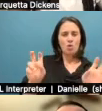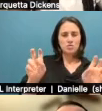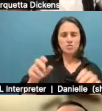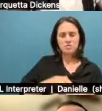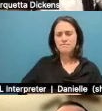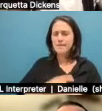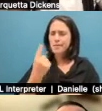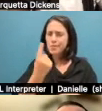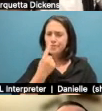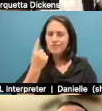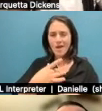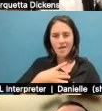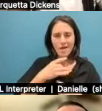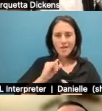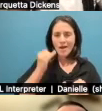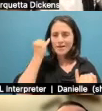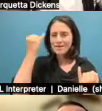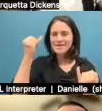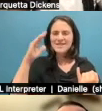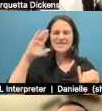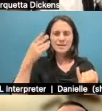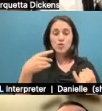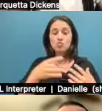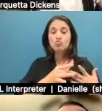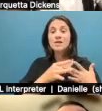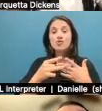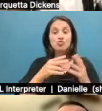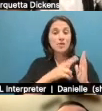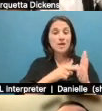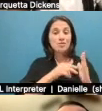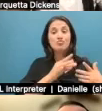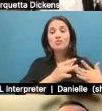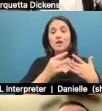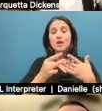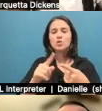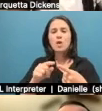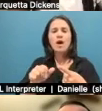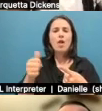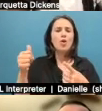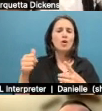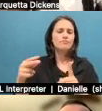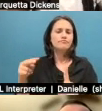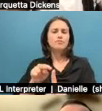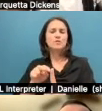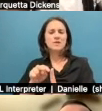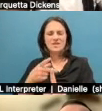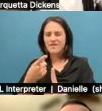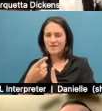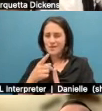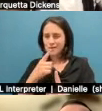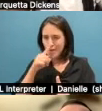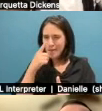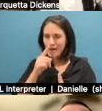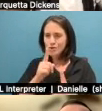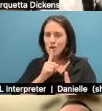taking readers where they haven't been. Can you speak to the intriguing juxtaposition of these ideas in your work? Perhaps there's a